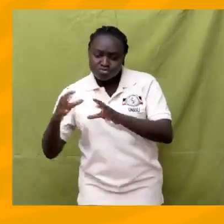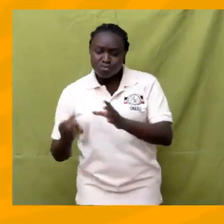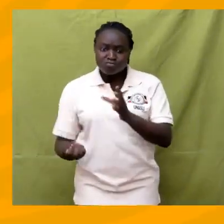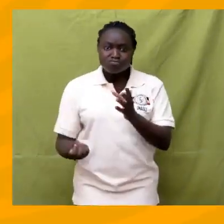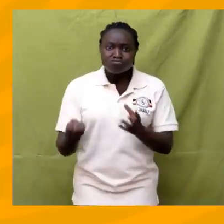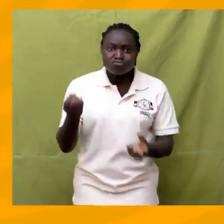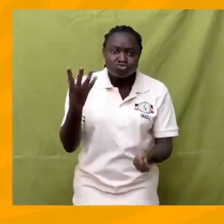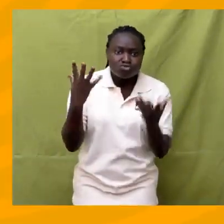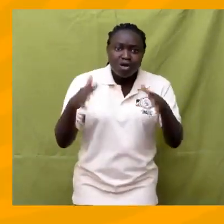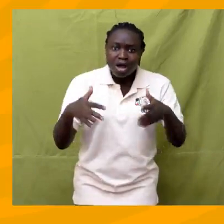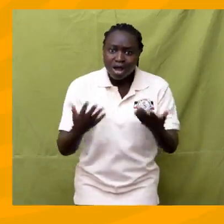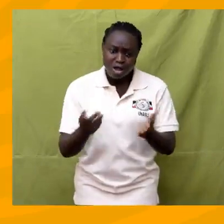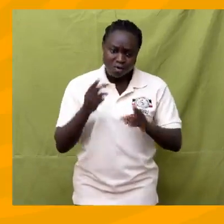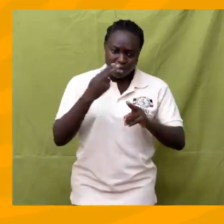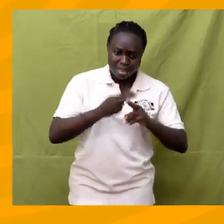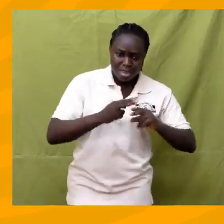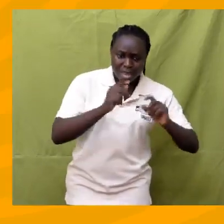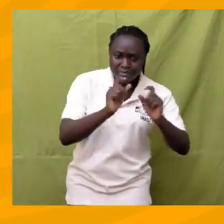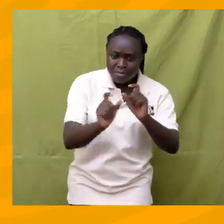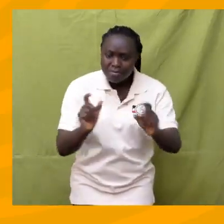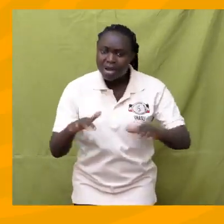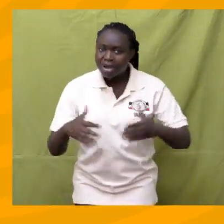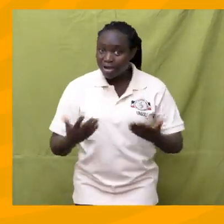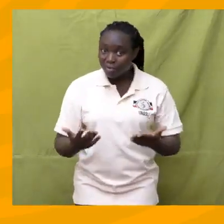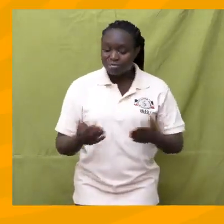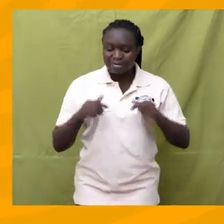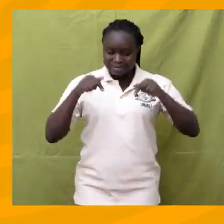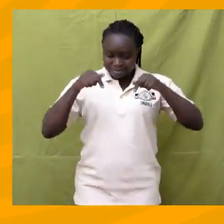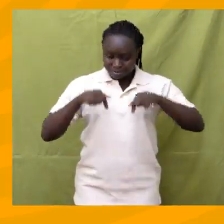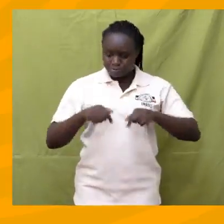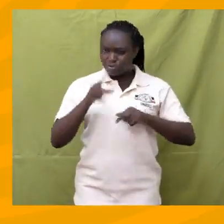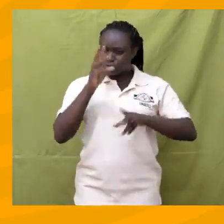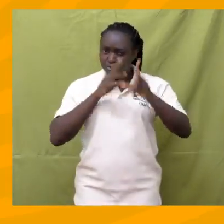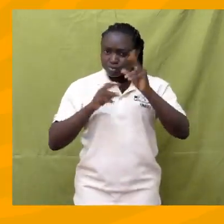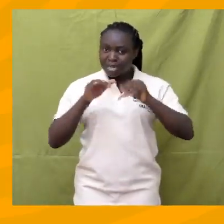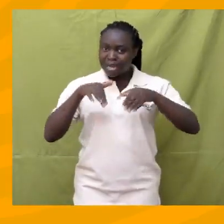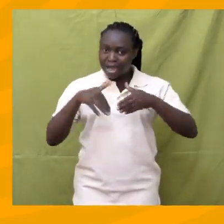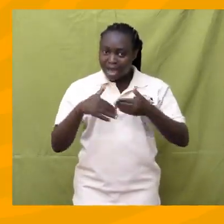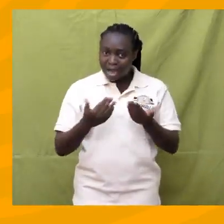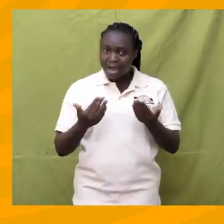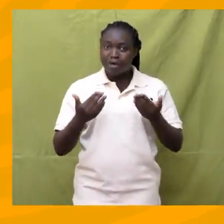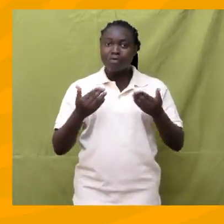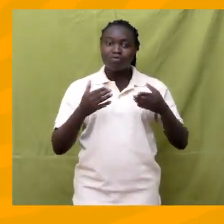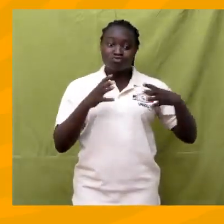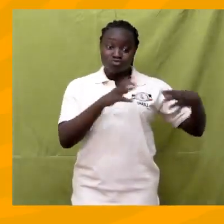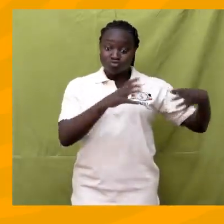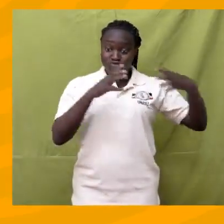Now you are going to write and form equivalent sets.